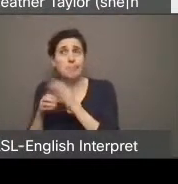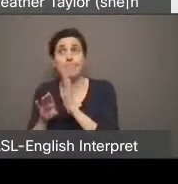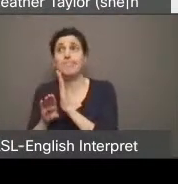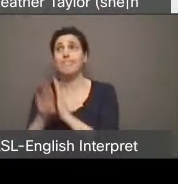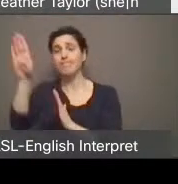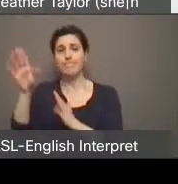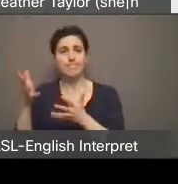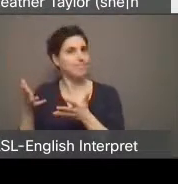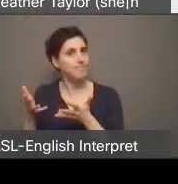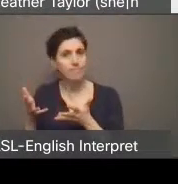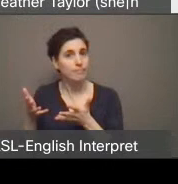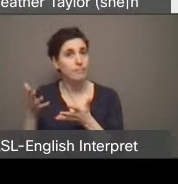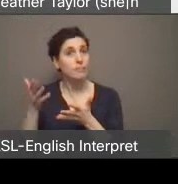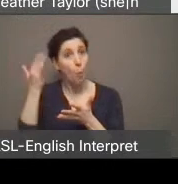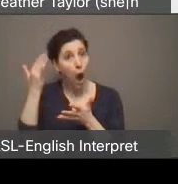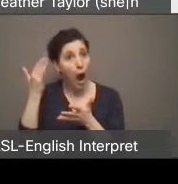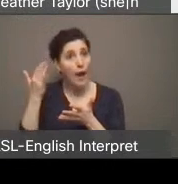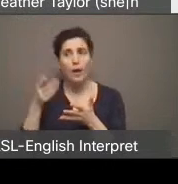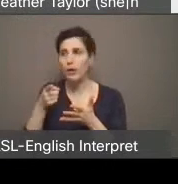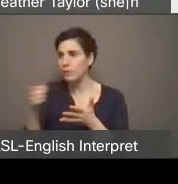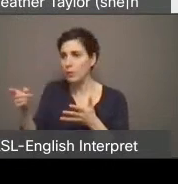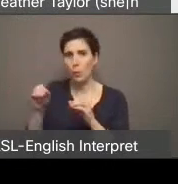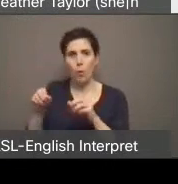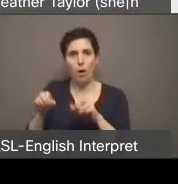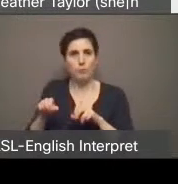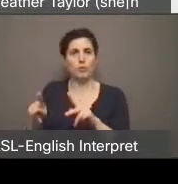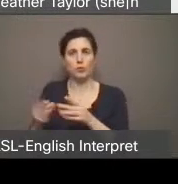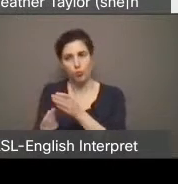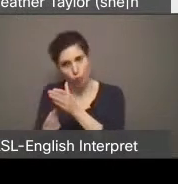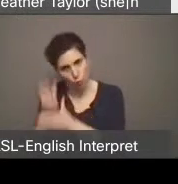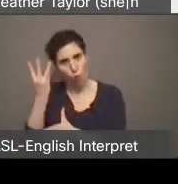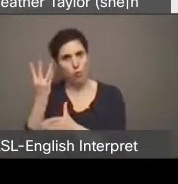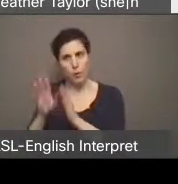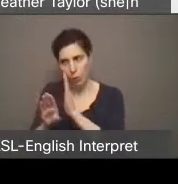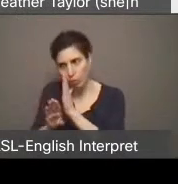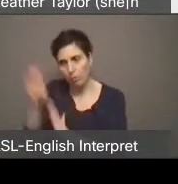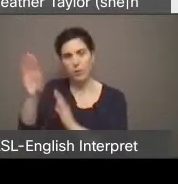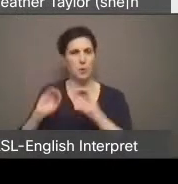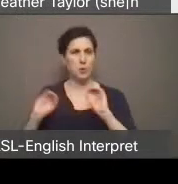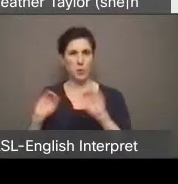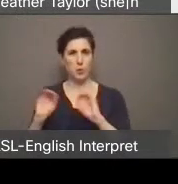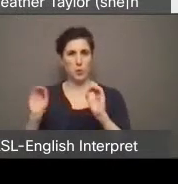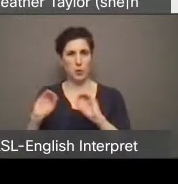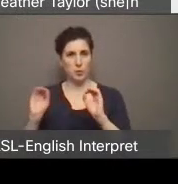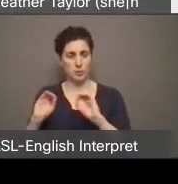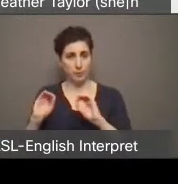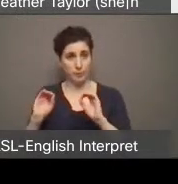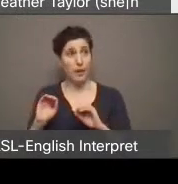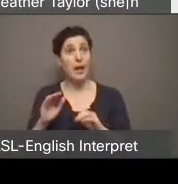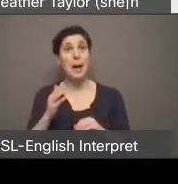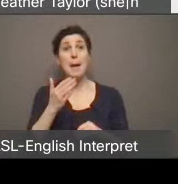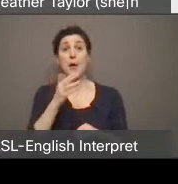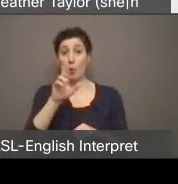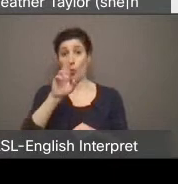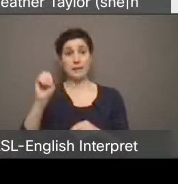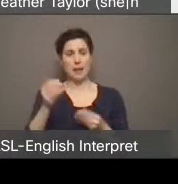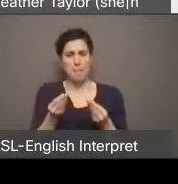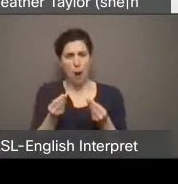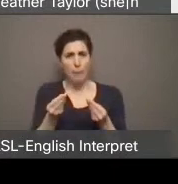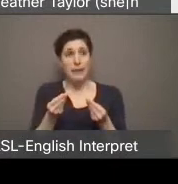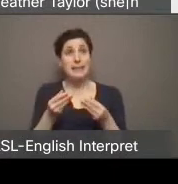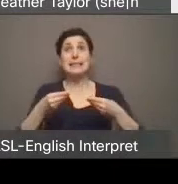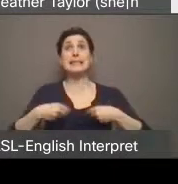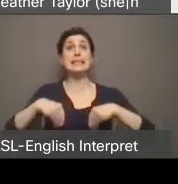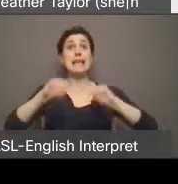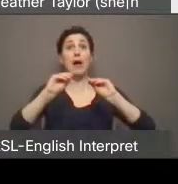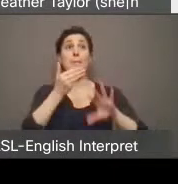opportunity to grow. I would say that when is the best time to sell real estate? This is, this is an age